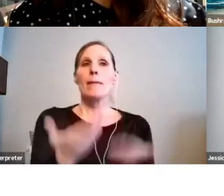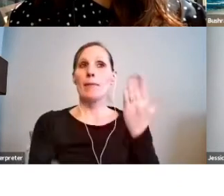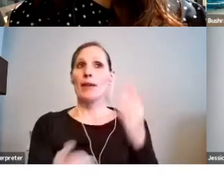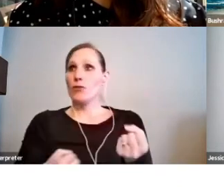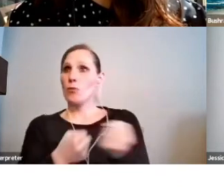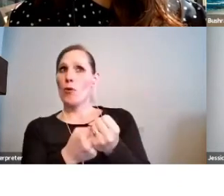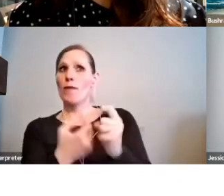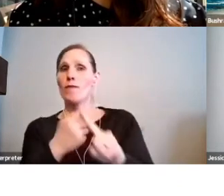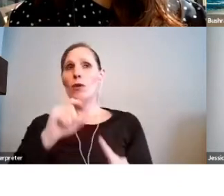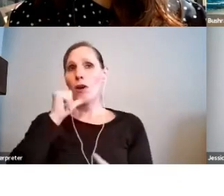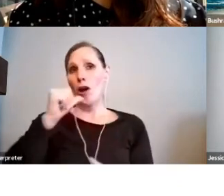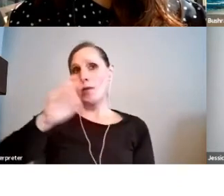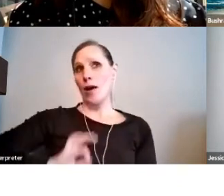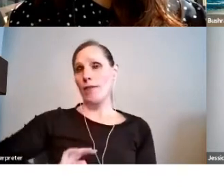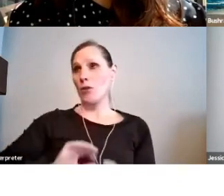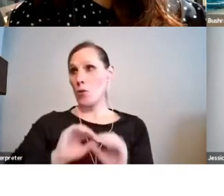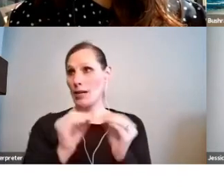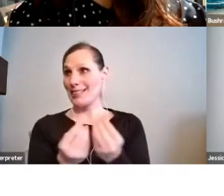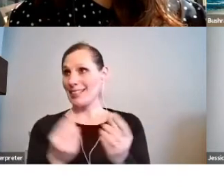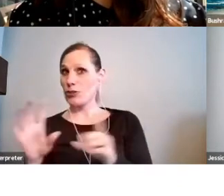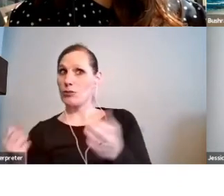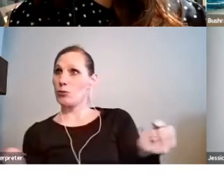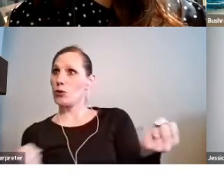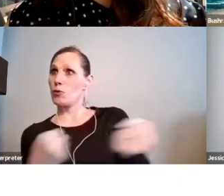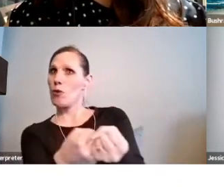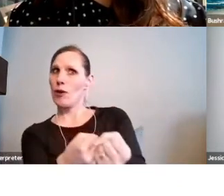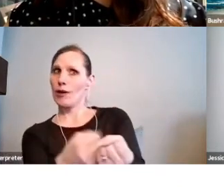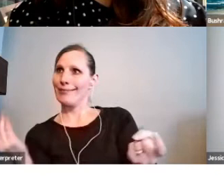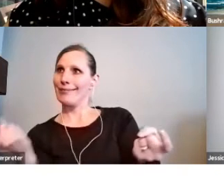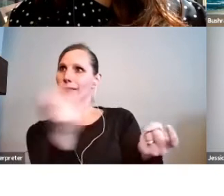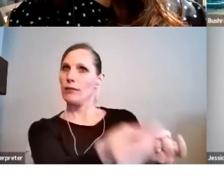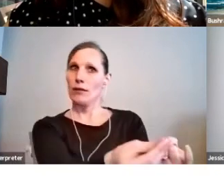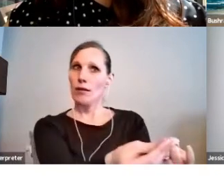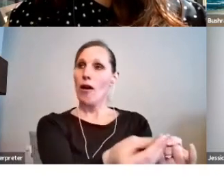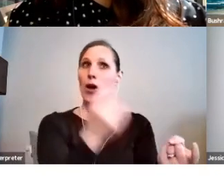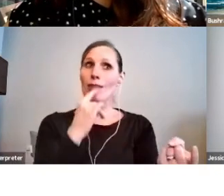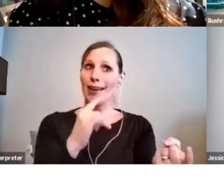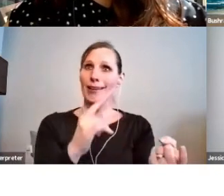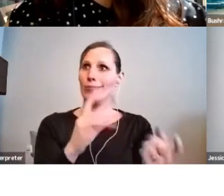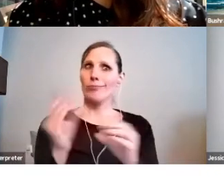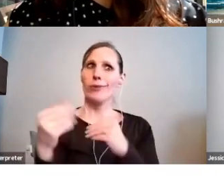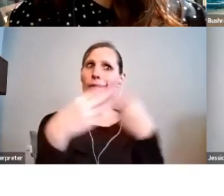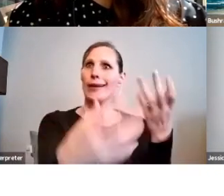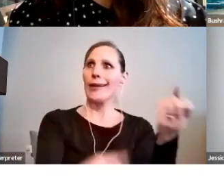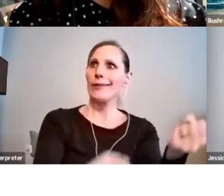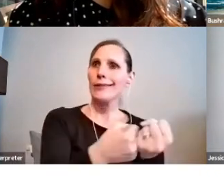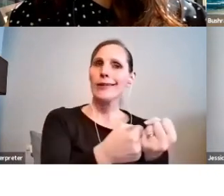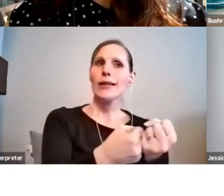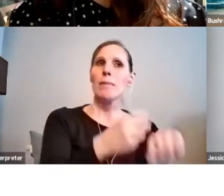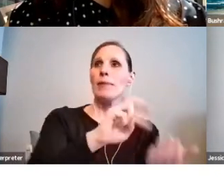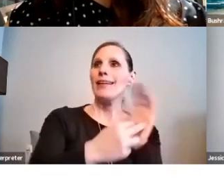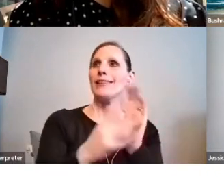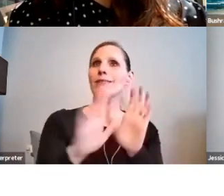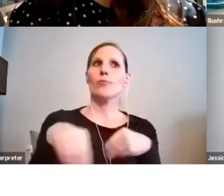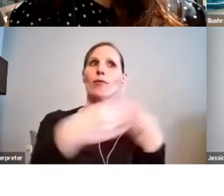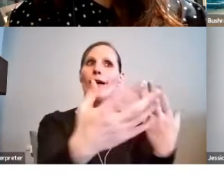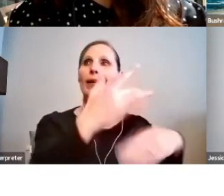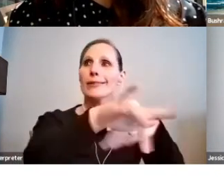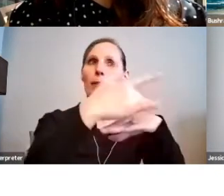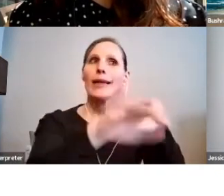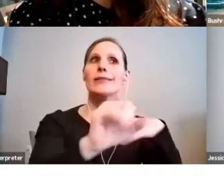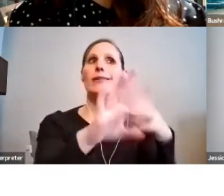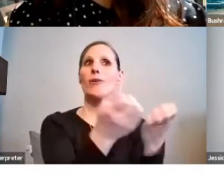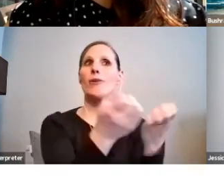-profit organization. Are they providing you with any in-kind support, such as the use of space or equipment